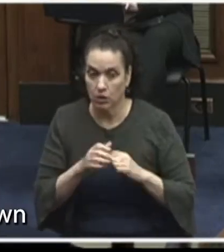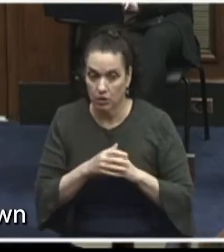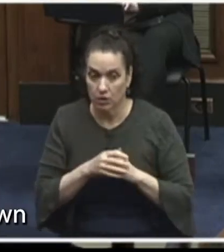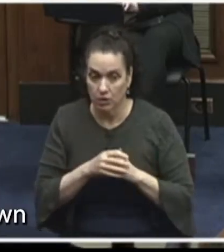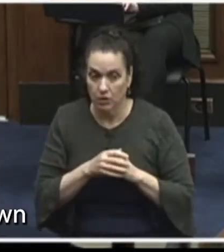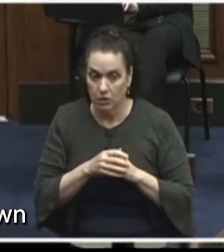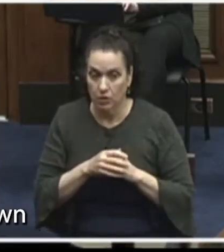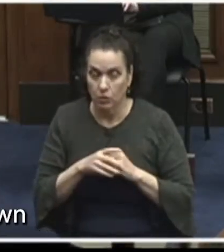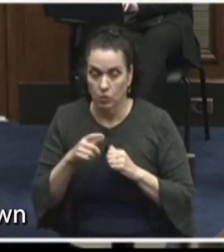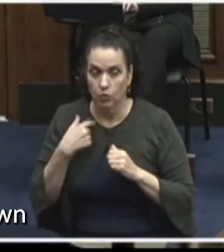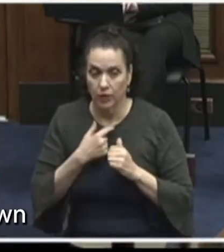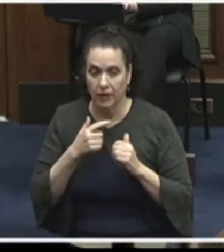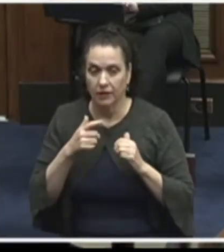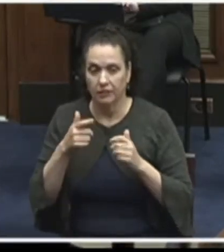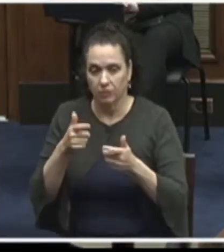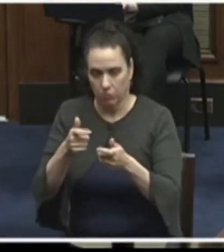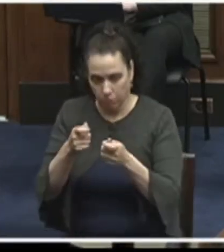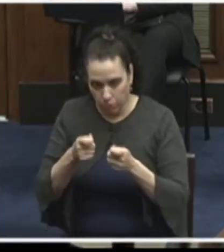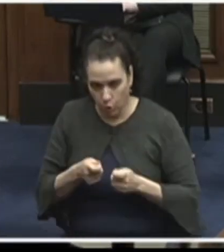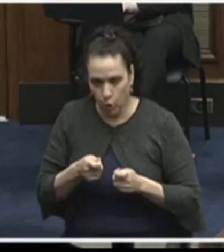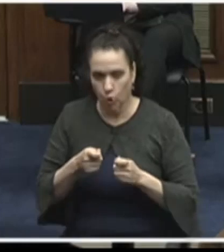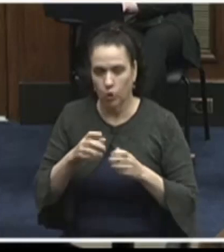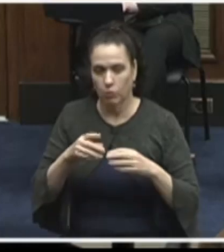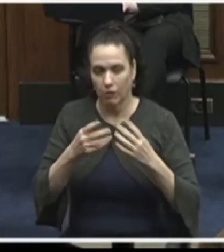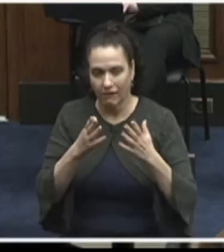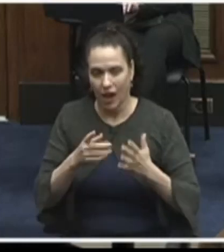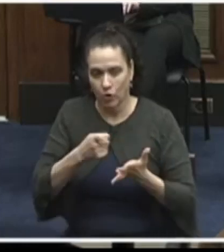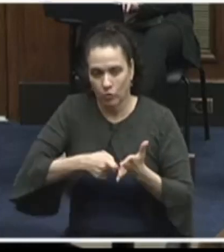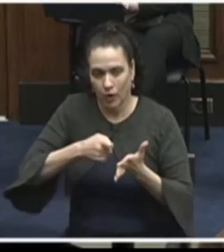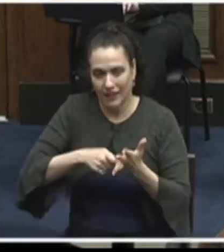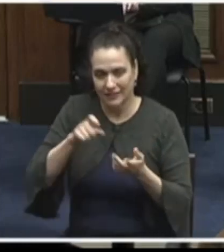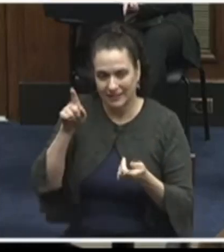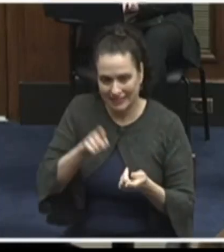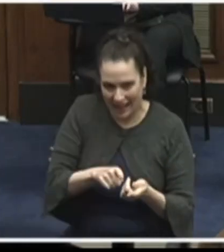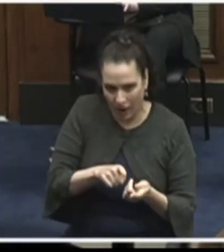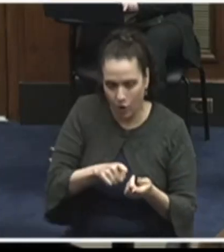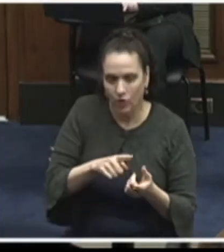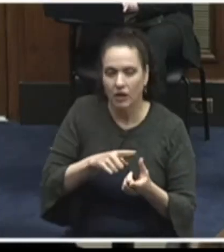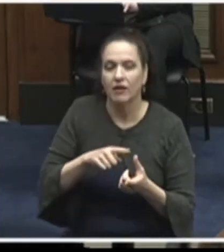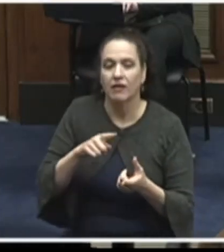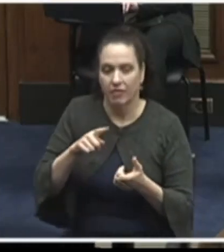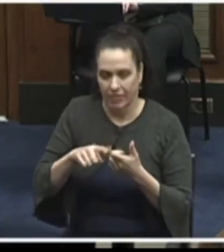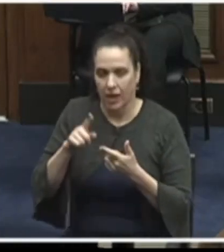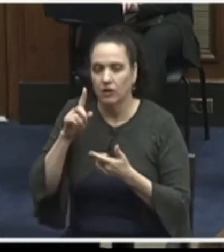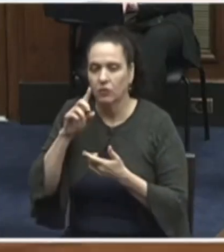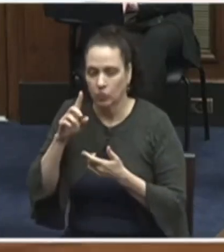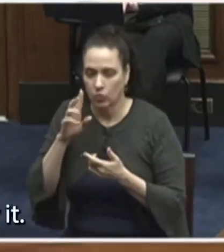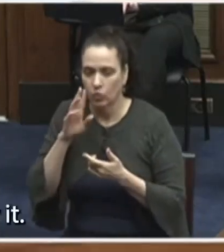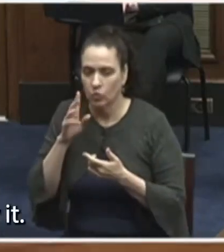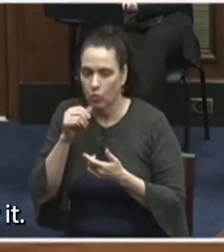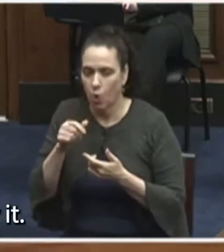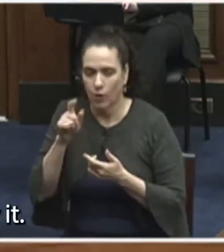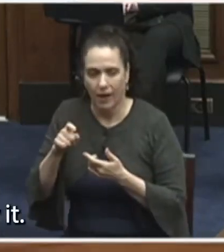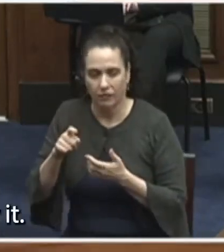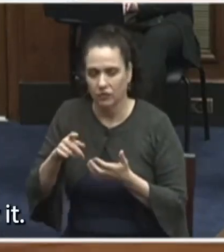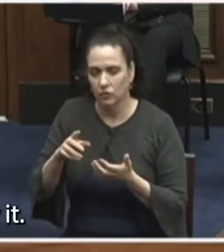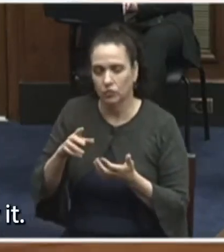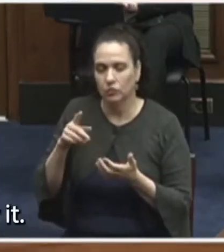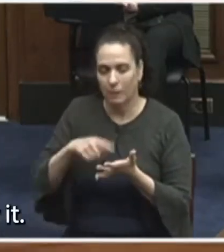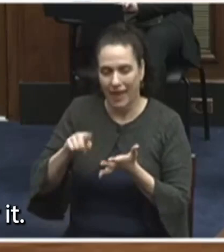of getting provider prices down, which drive these costs that people are paying. Thank you. And